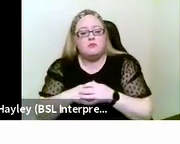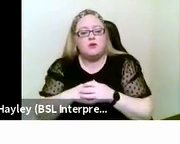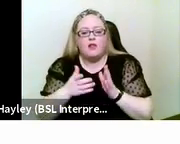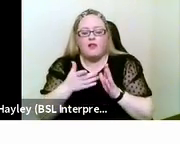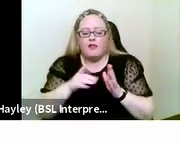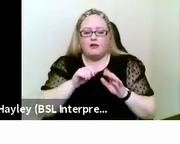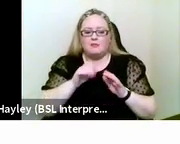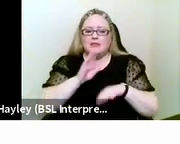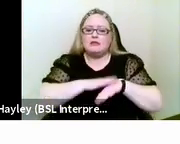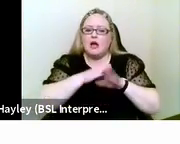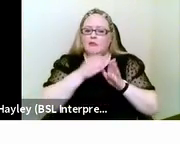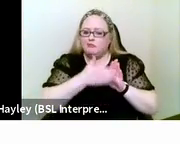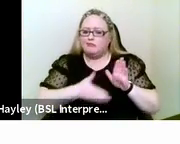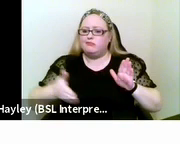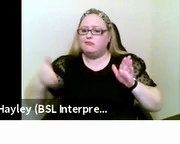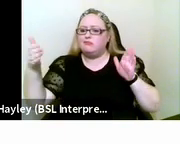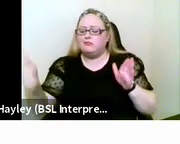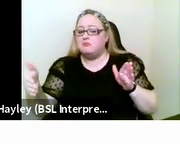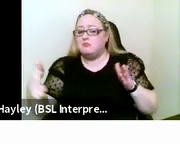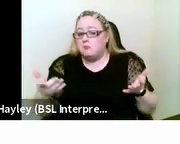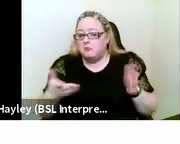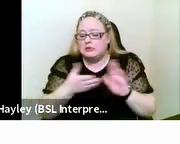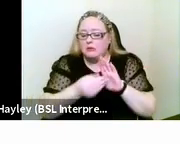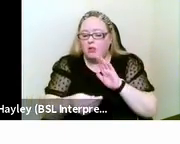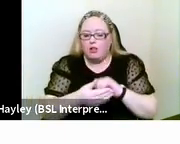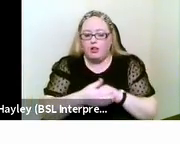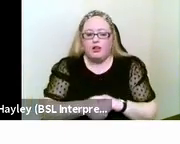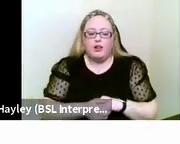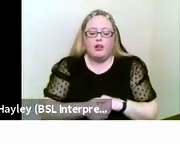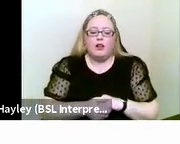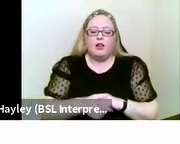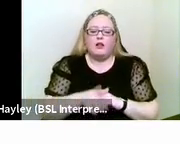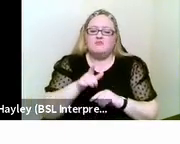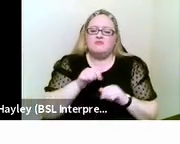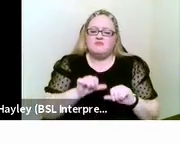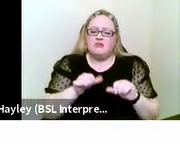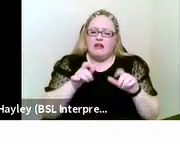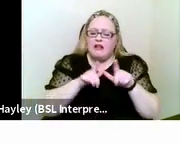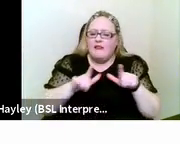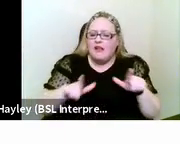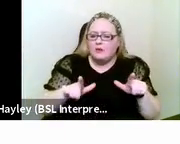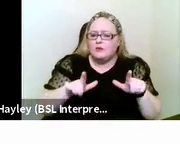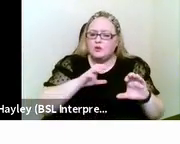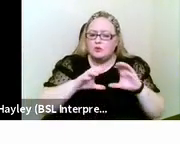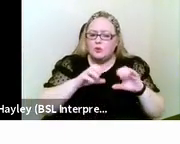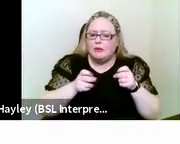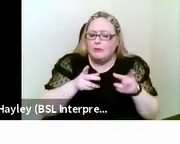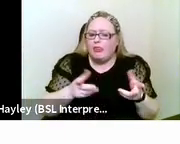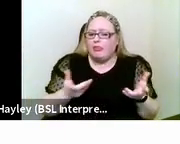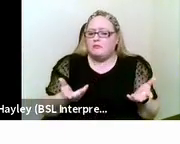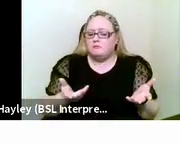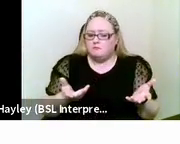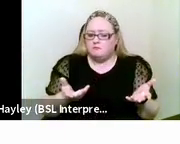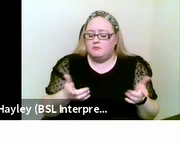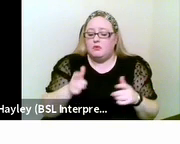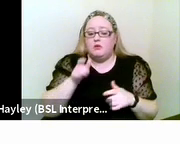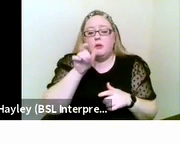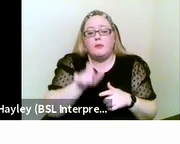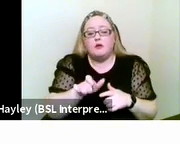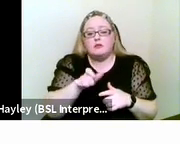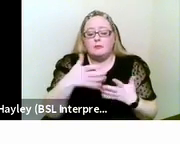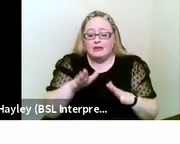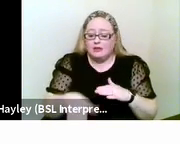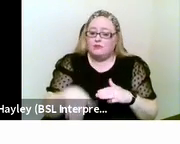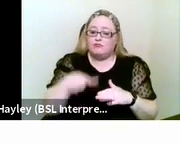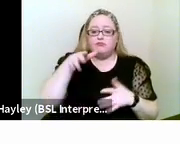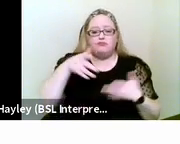the two. For example, what about the language and communication method of the person? Has the person grown up